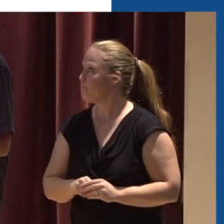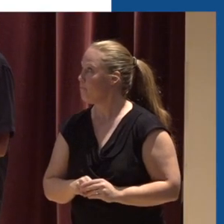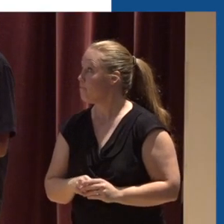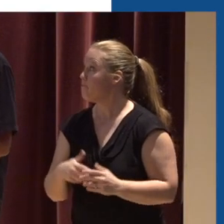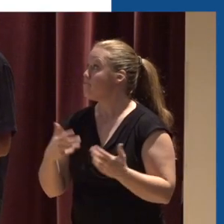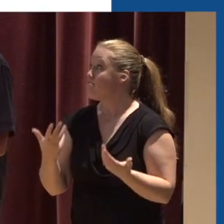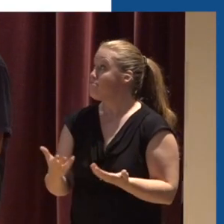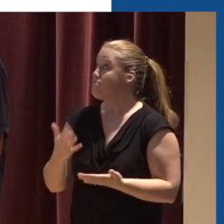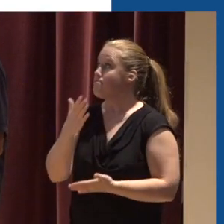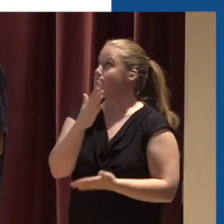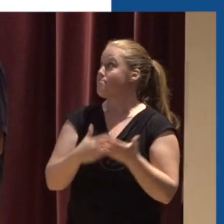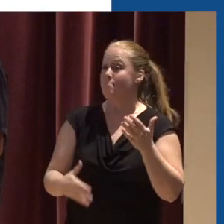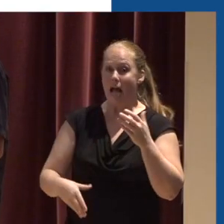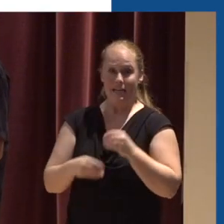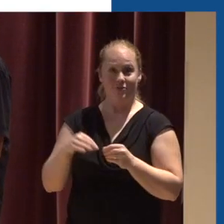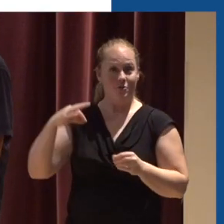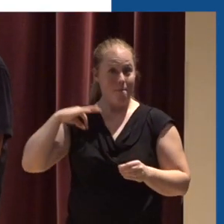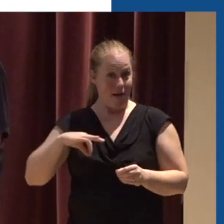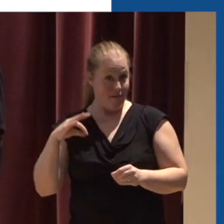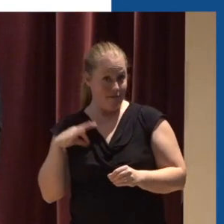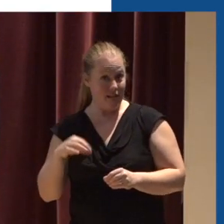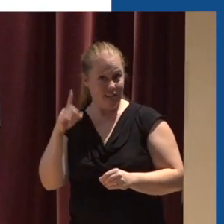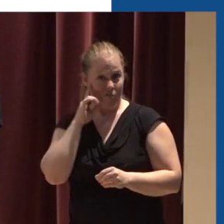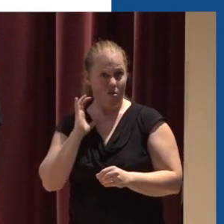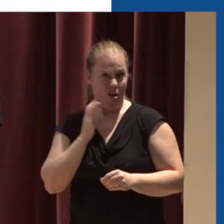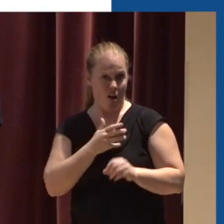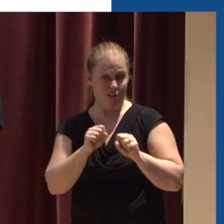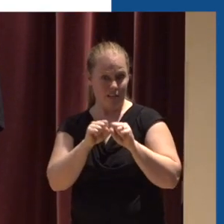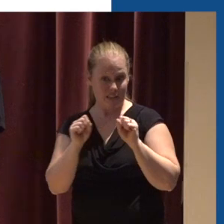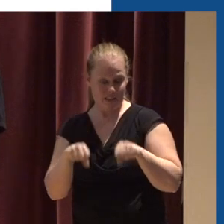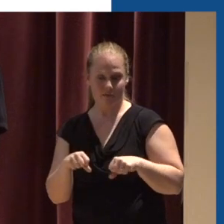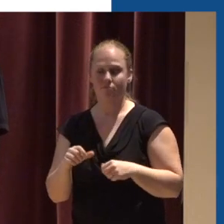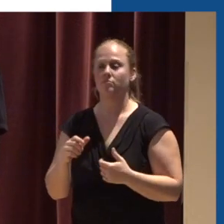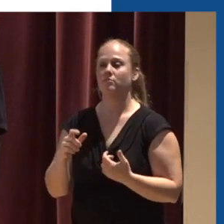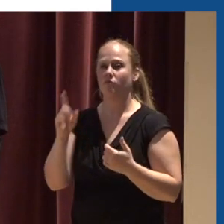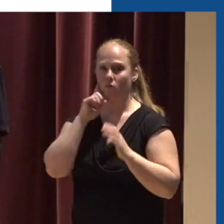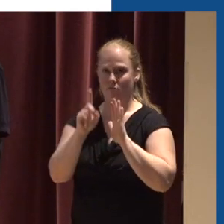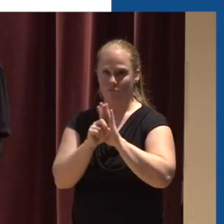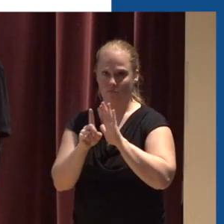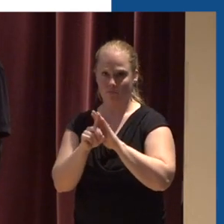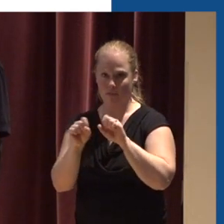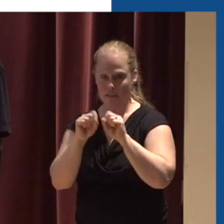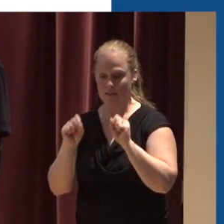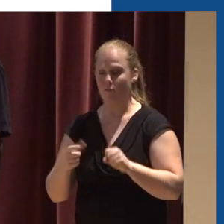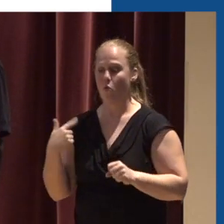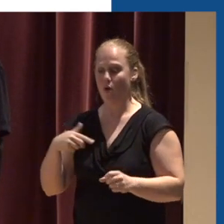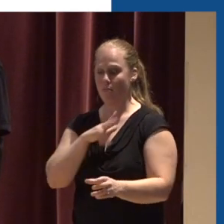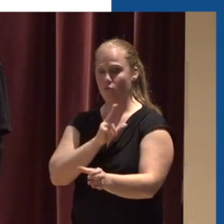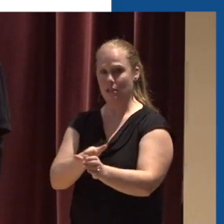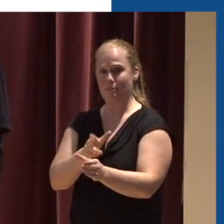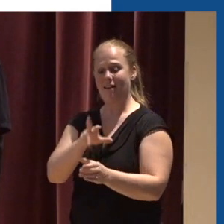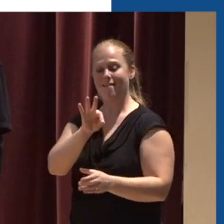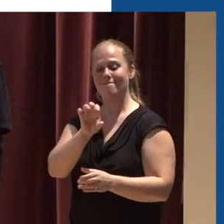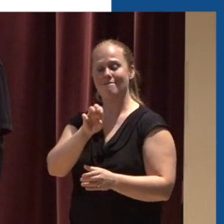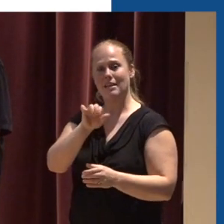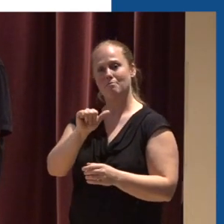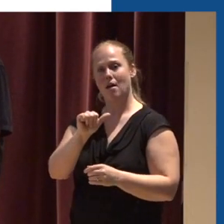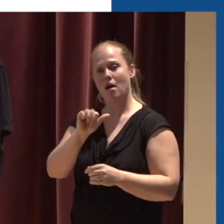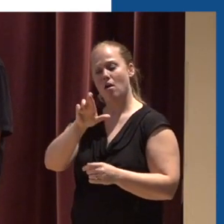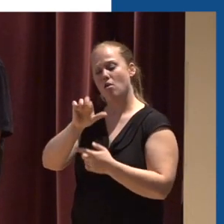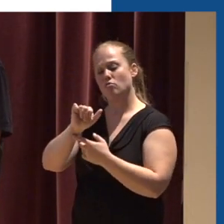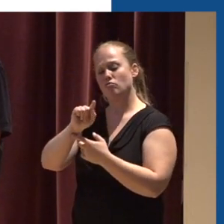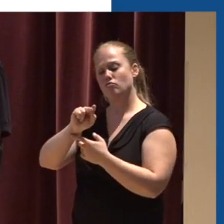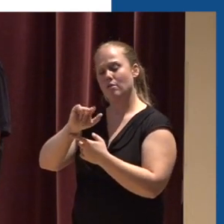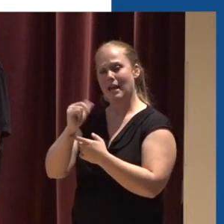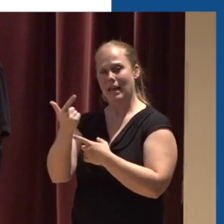Some additional added benefits for the flood warning system The city participates in the FEMA community rating system program